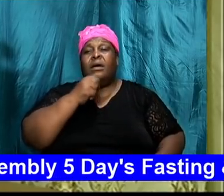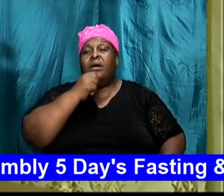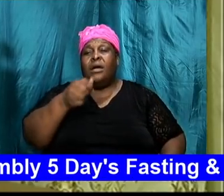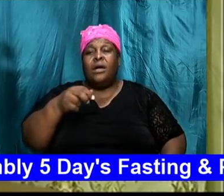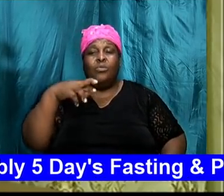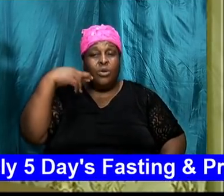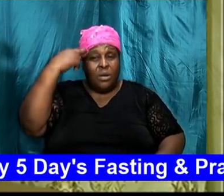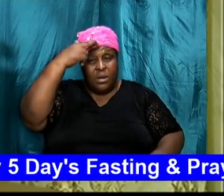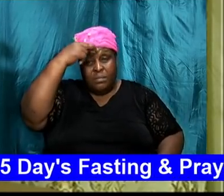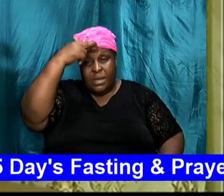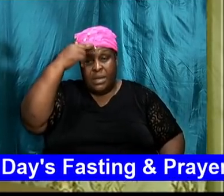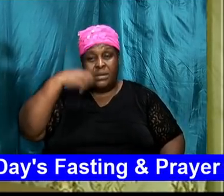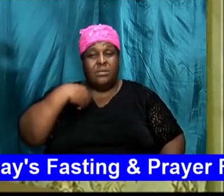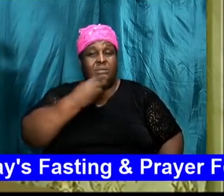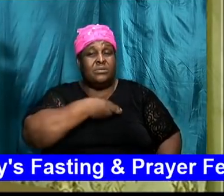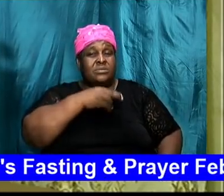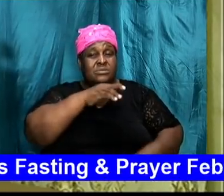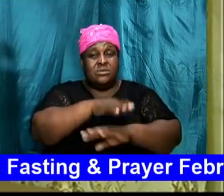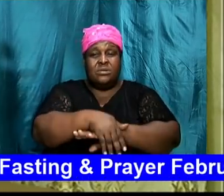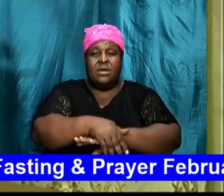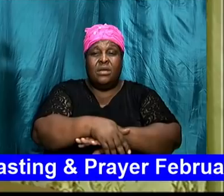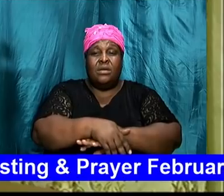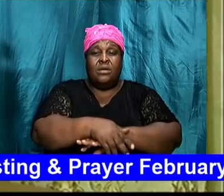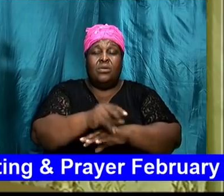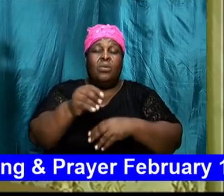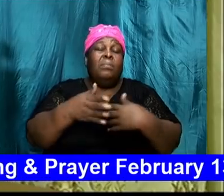irrespective of what is it that we want to achieve